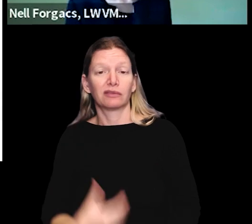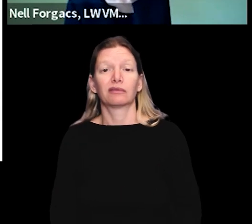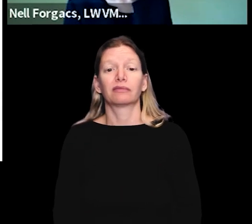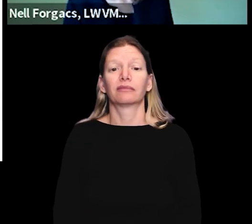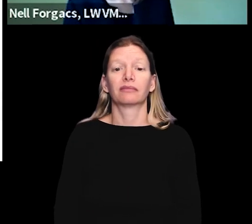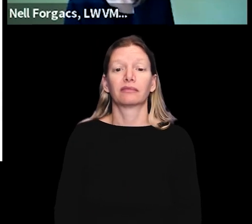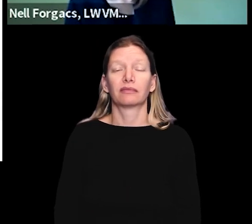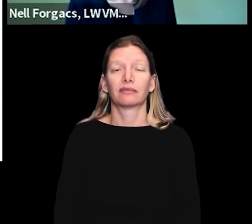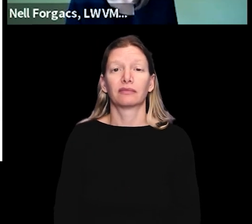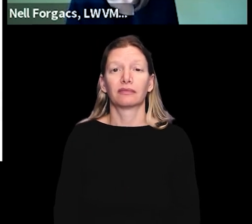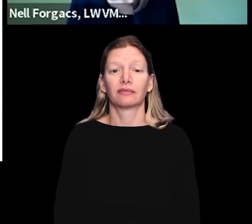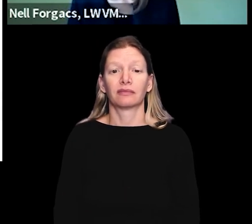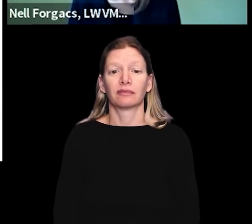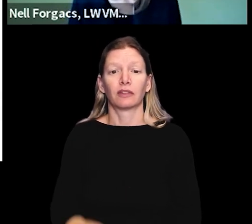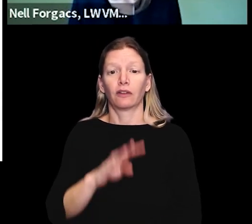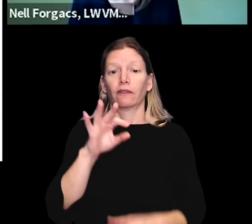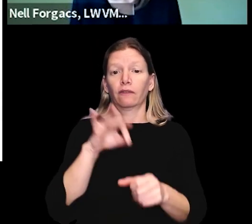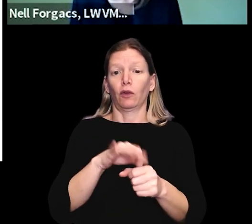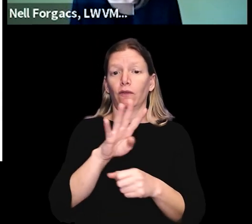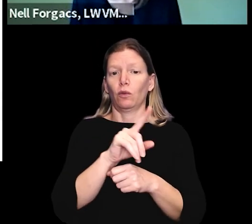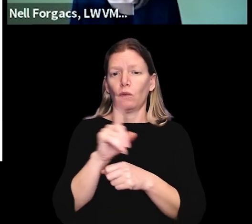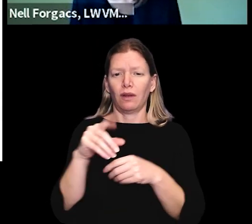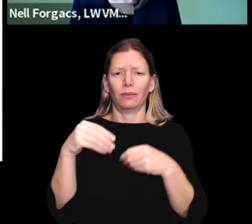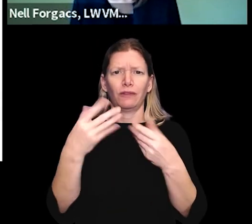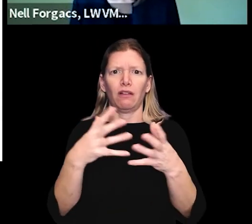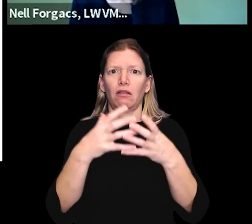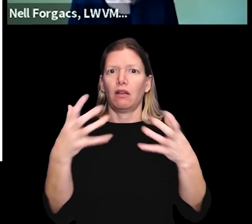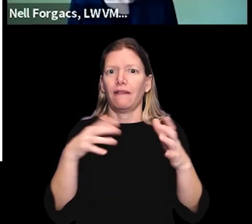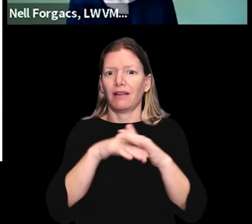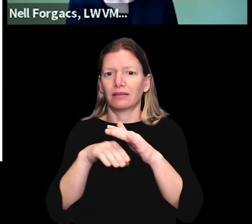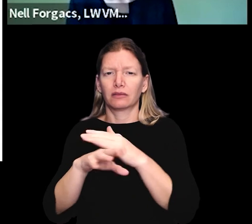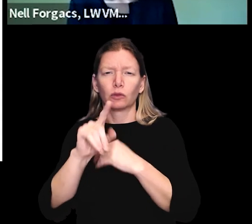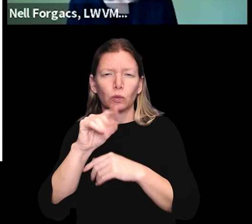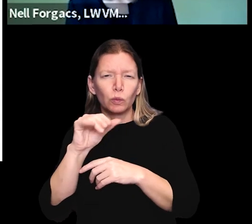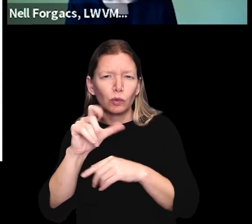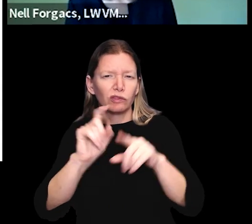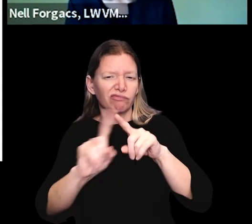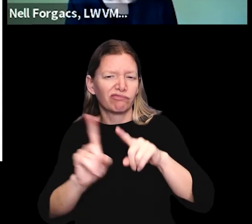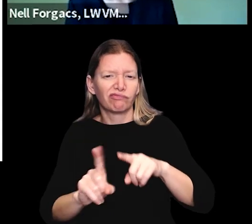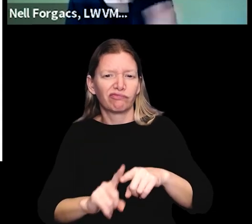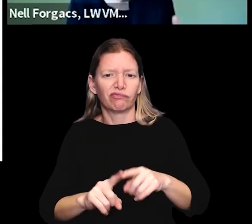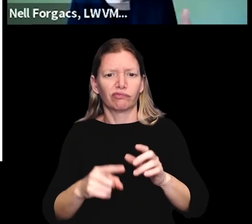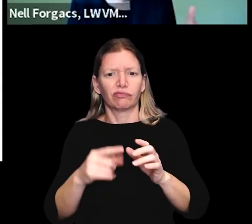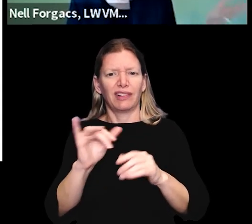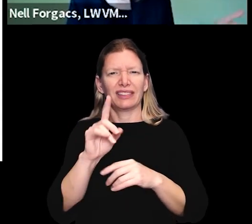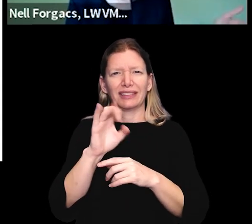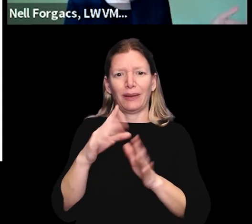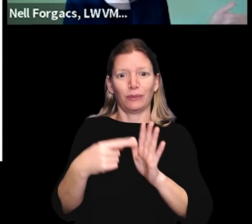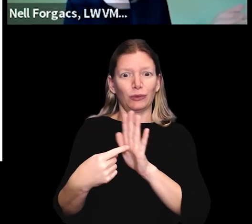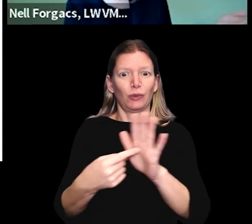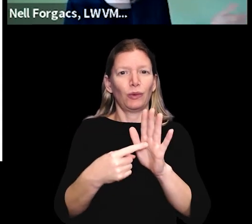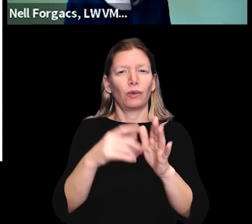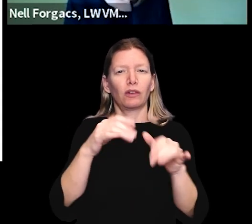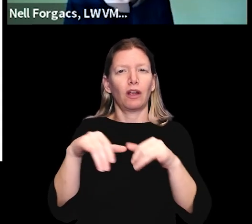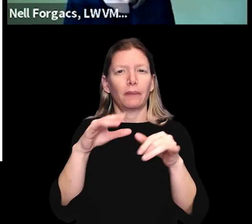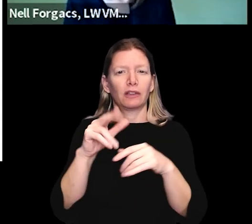or your senator in Congress. Vote for one one also provides access to a lot of tools like Deb was